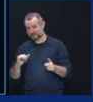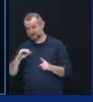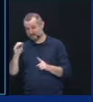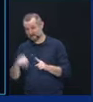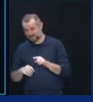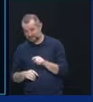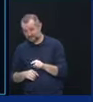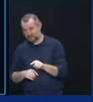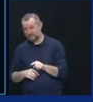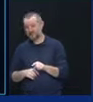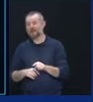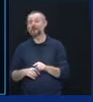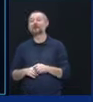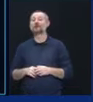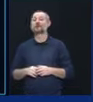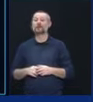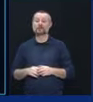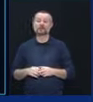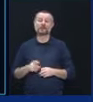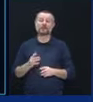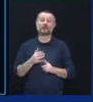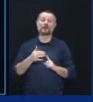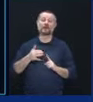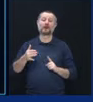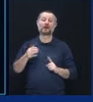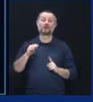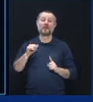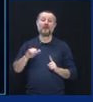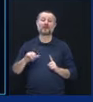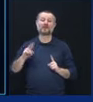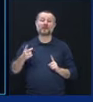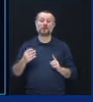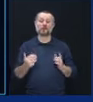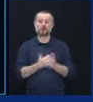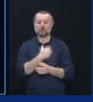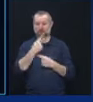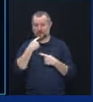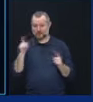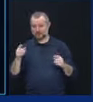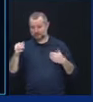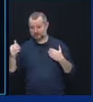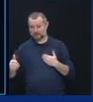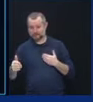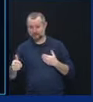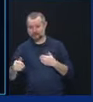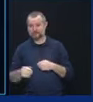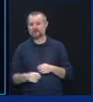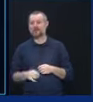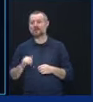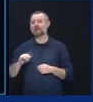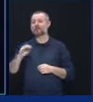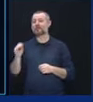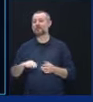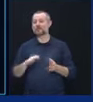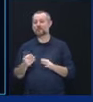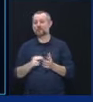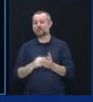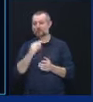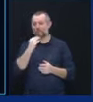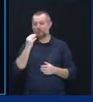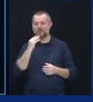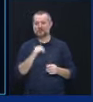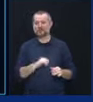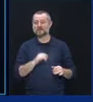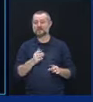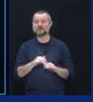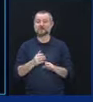which was then superseded in May 2nd, the duration of the memo, the rate of death in nursing homes was the same before